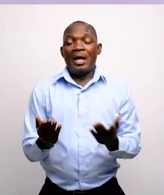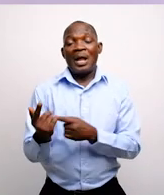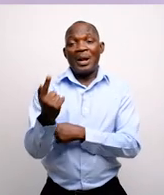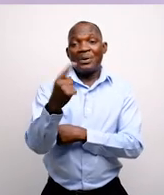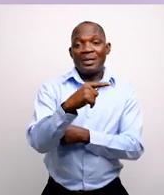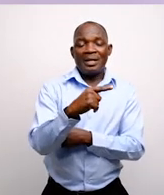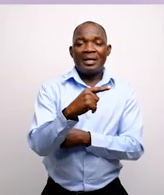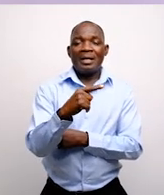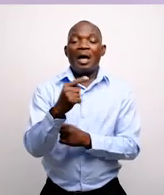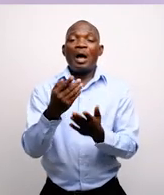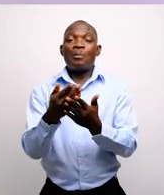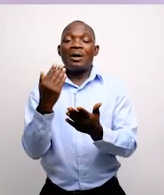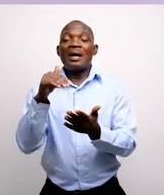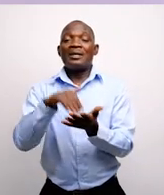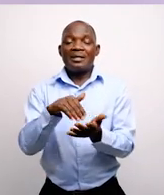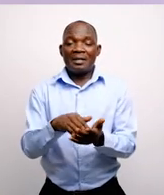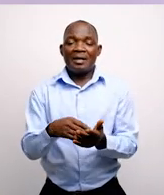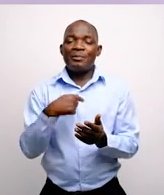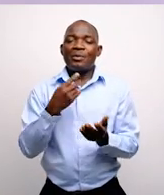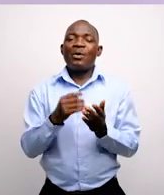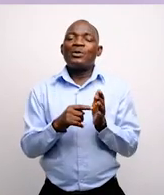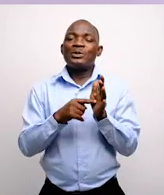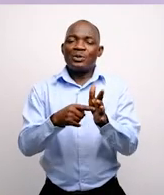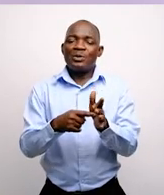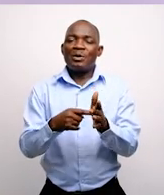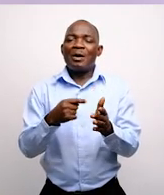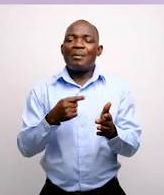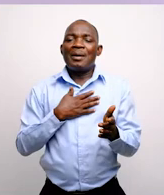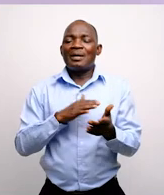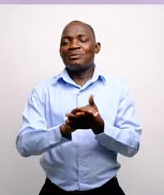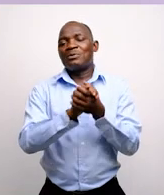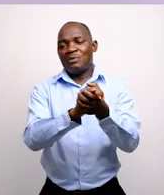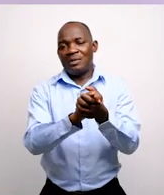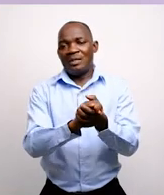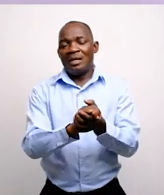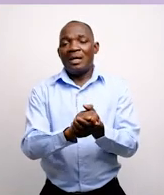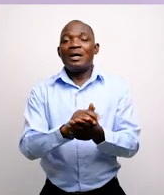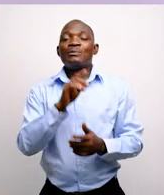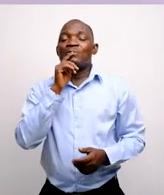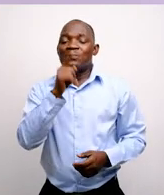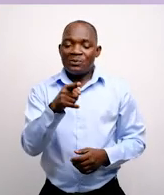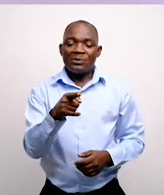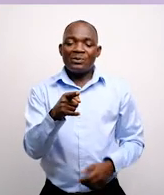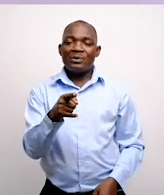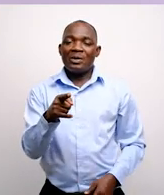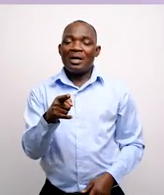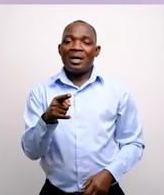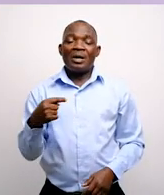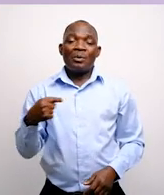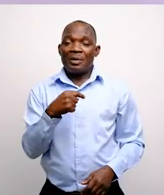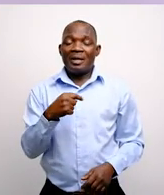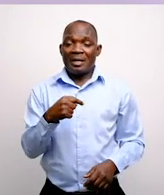Returning to me once more, I want to show my appreciation that, yes indeed,